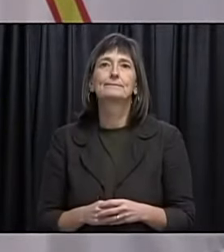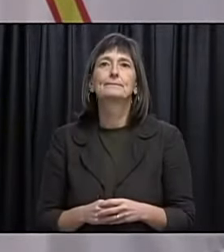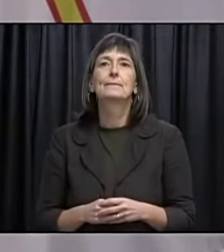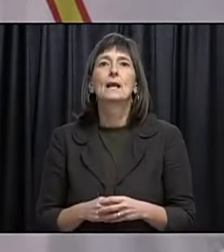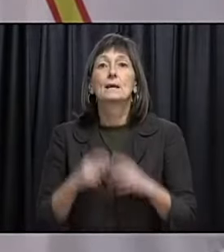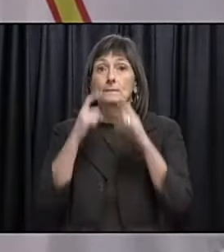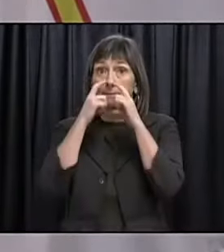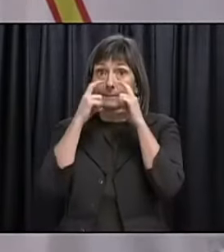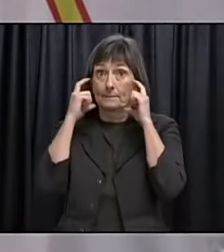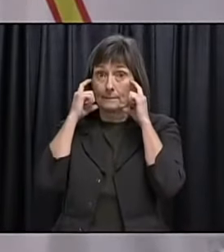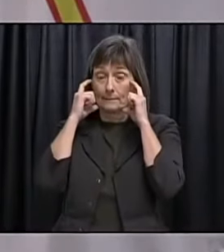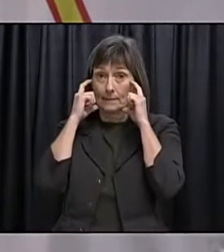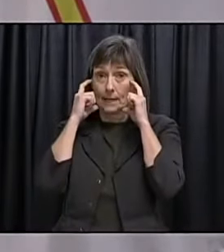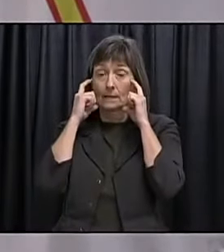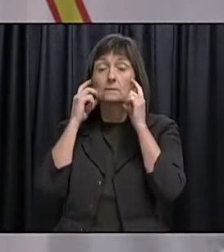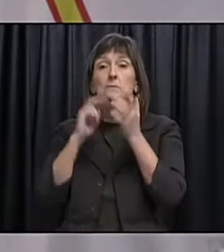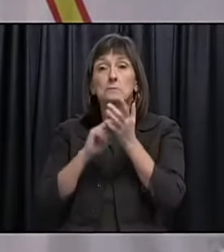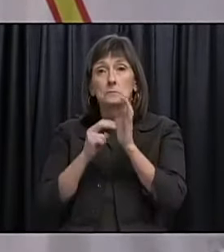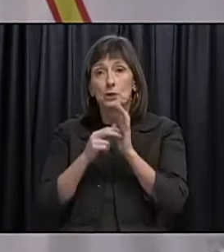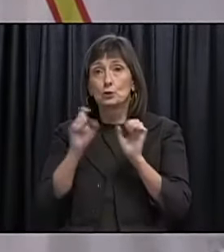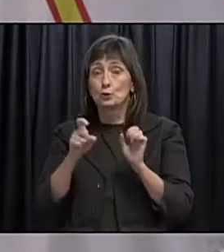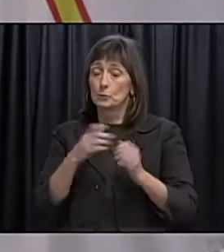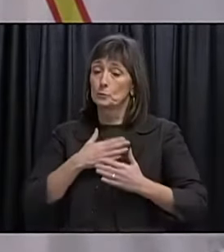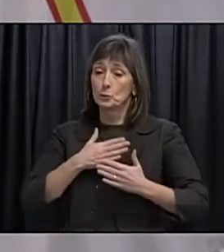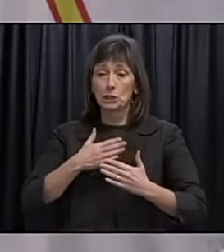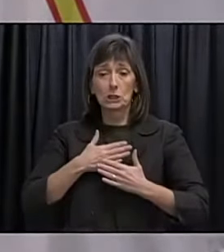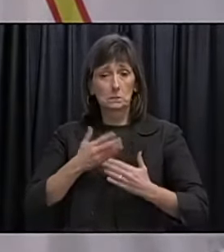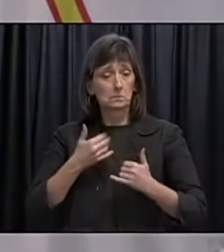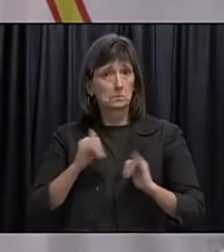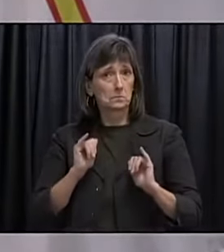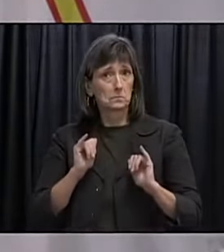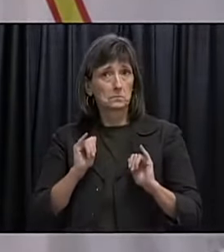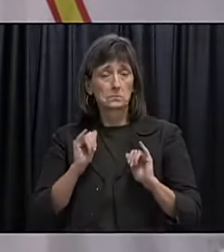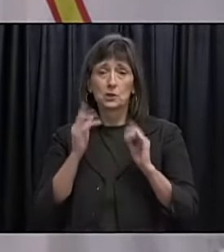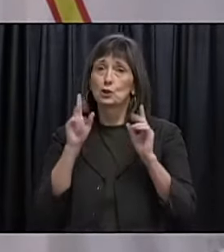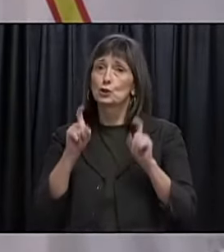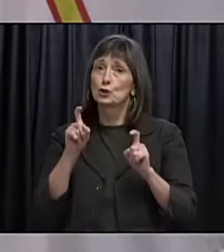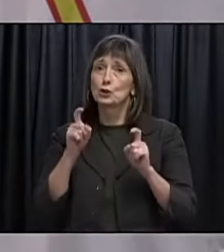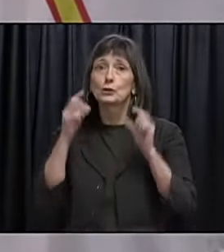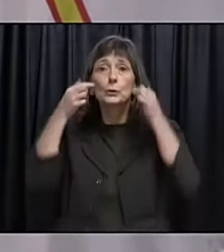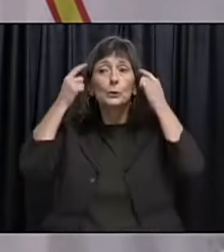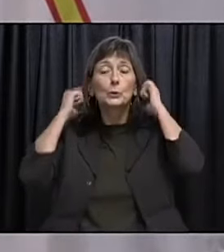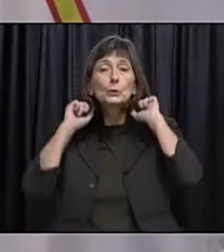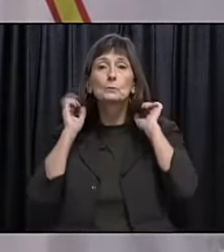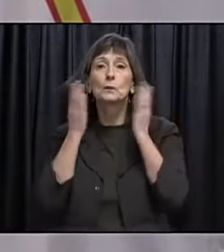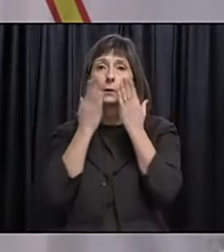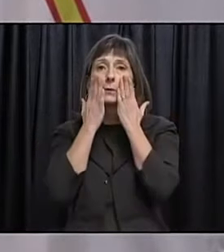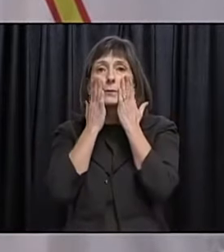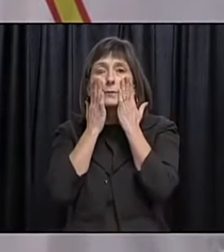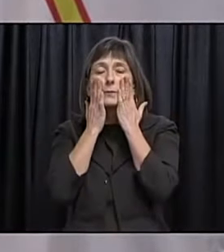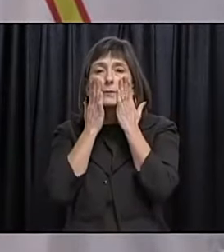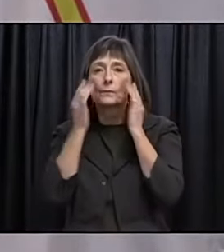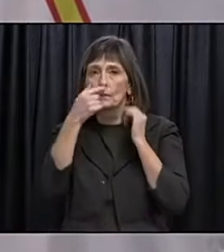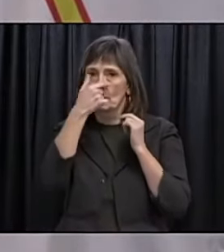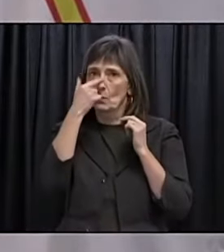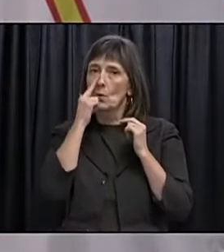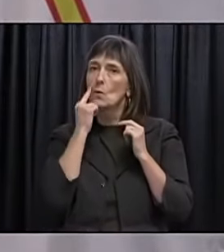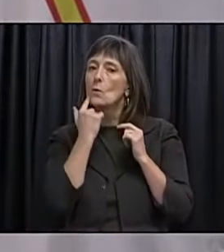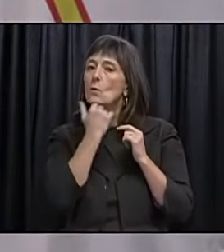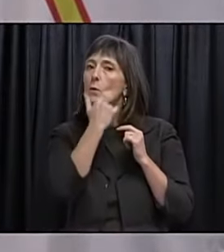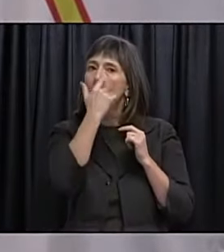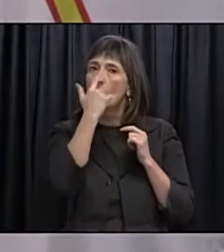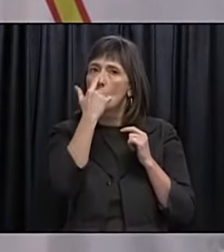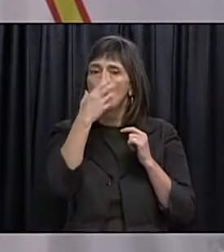Non-medical masks should allow for easy breathing, fit securely to your head with ties or ear loops, fully cover your nose and